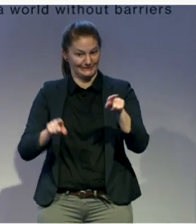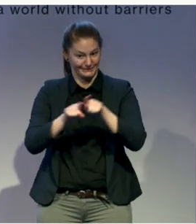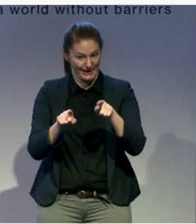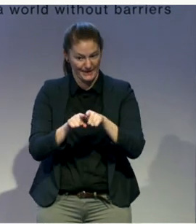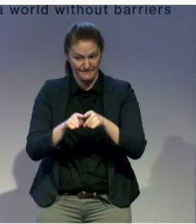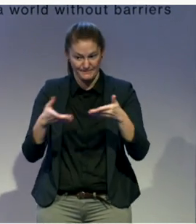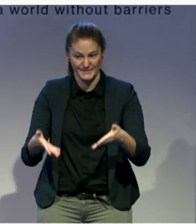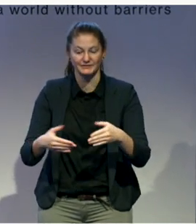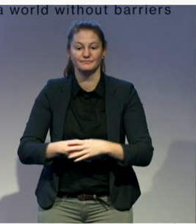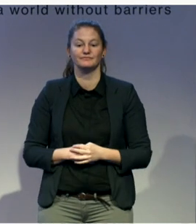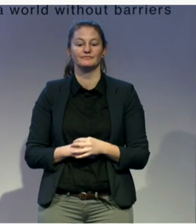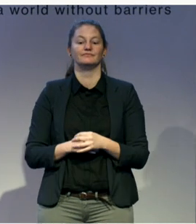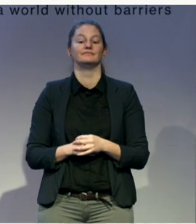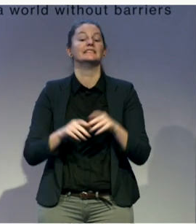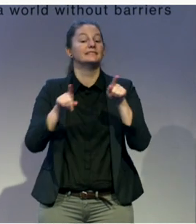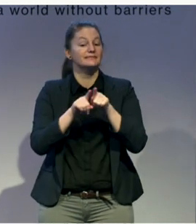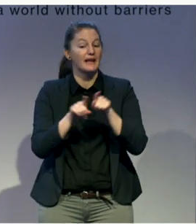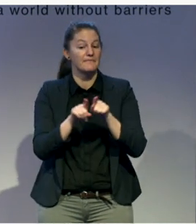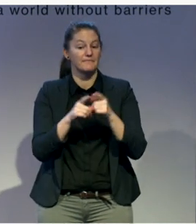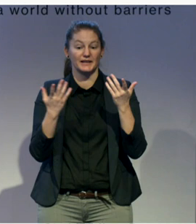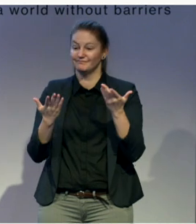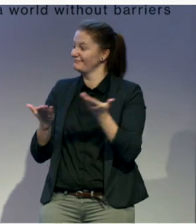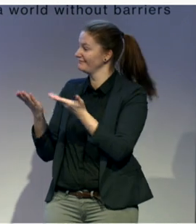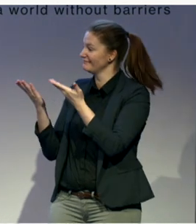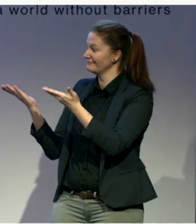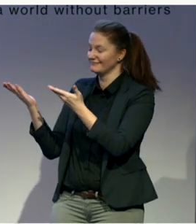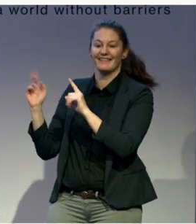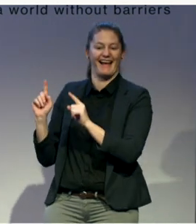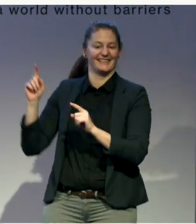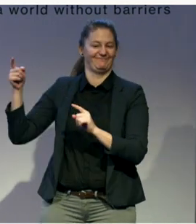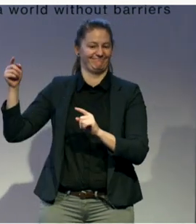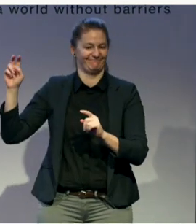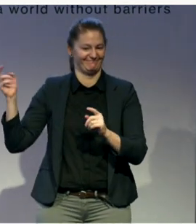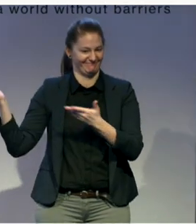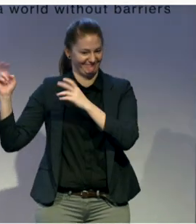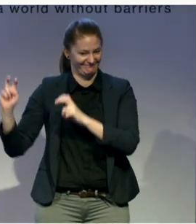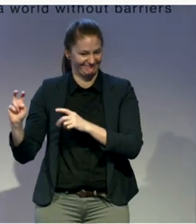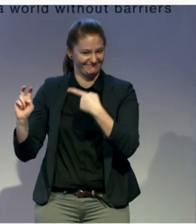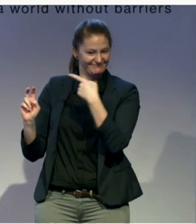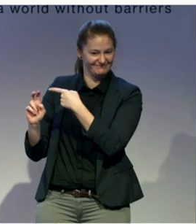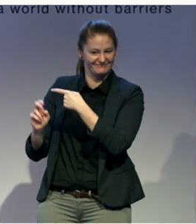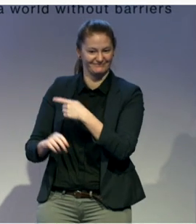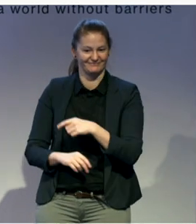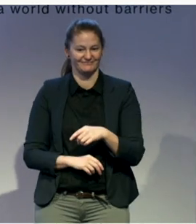Senator Harkin's push on that legislation.